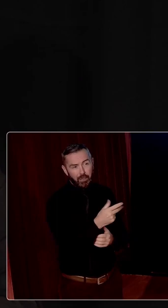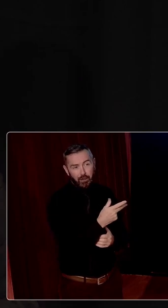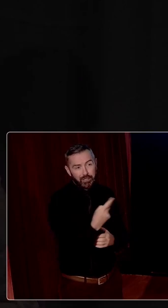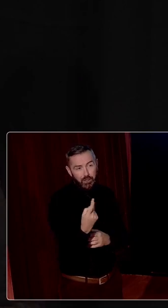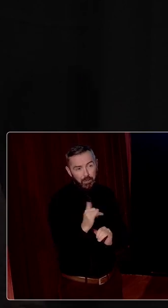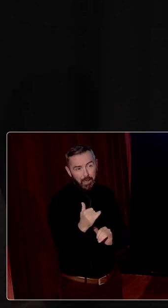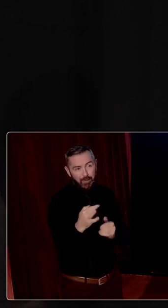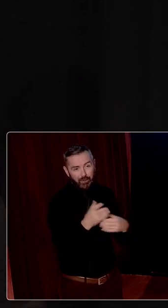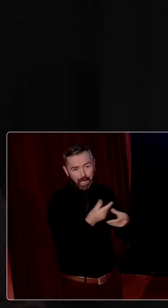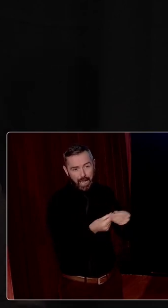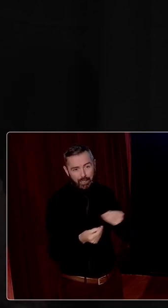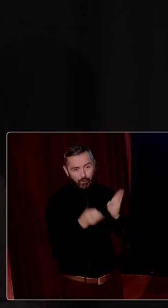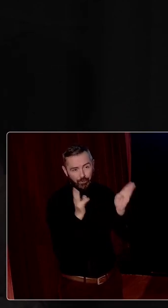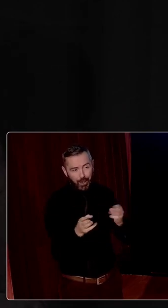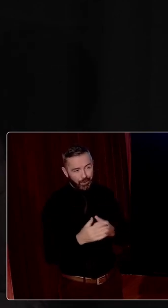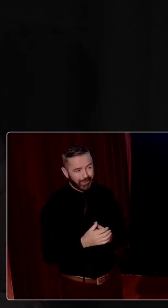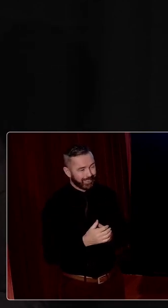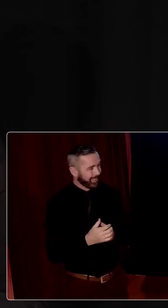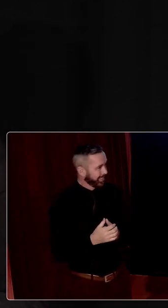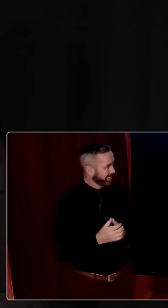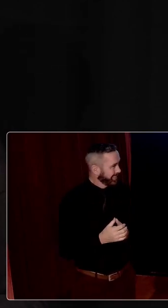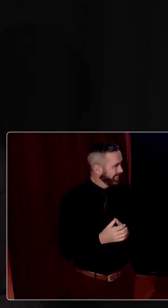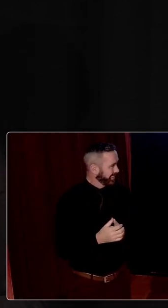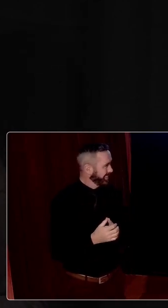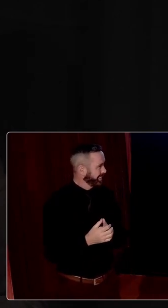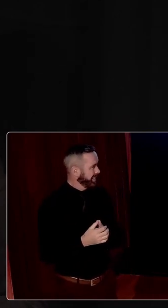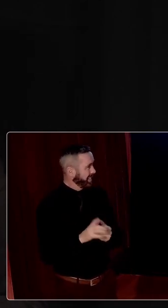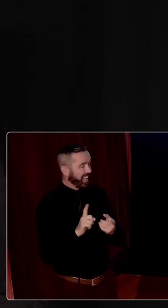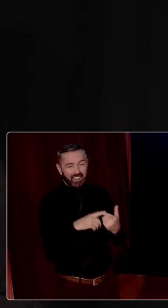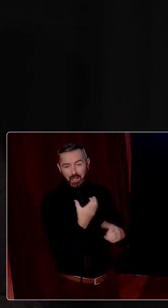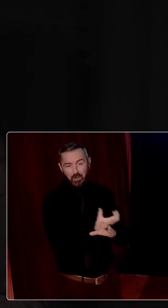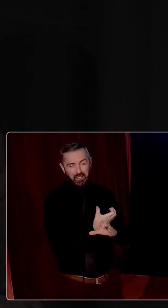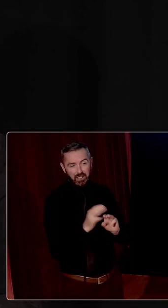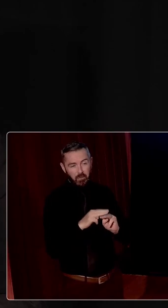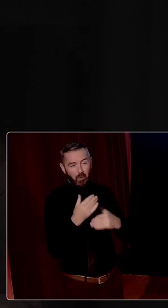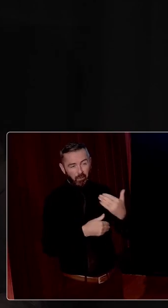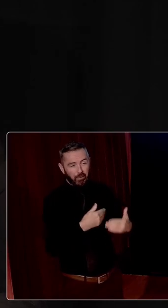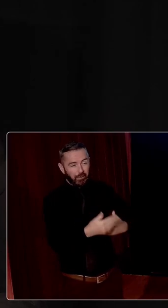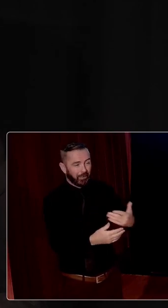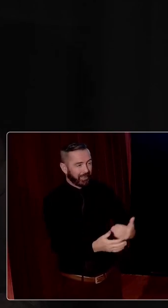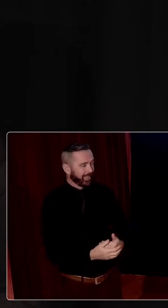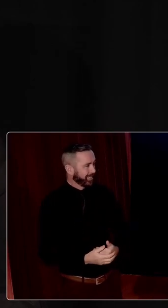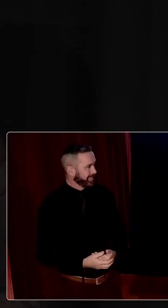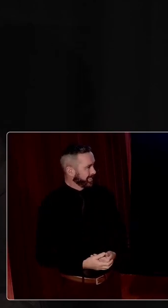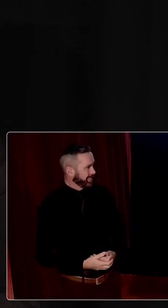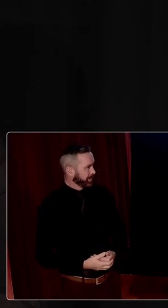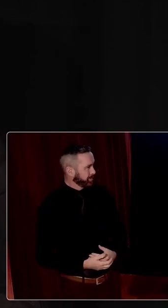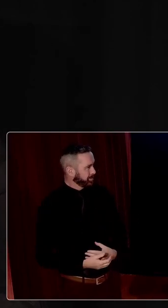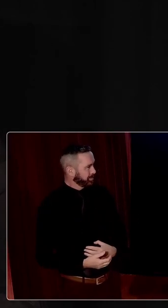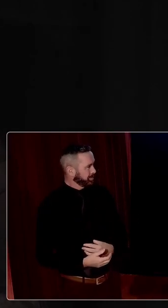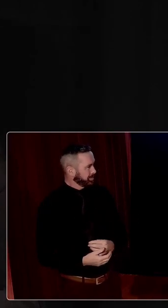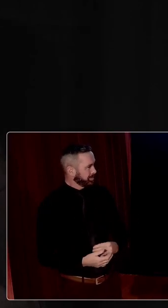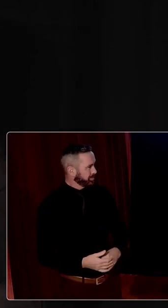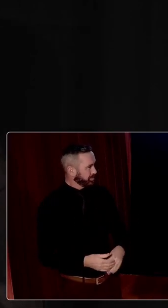for the handover of power, at least. And then should we keep going for a bit longer? I'm glad this